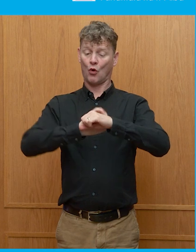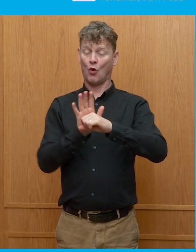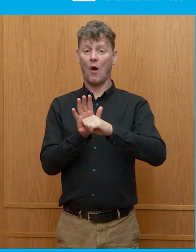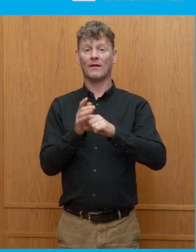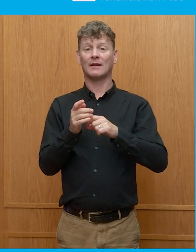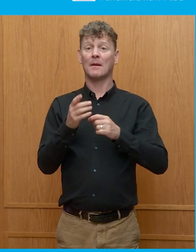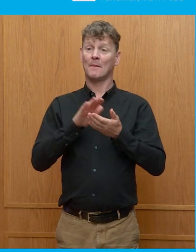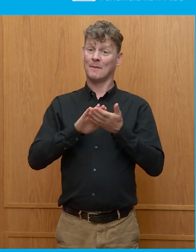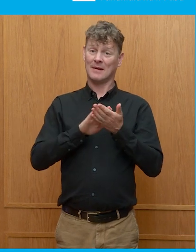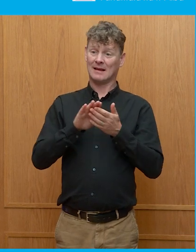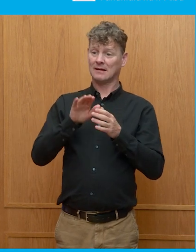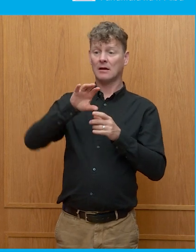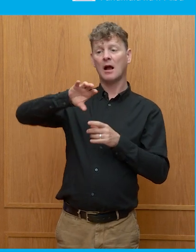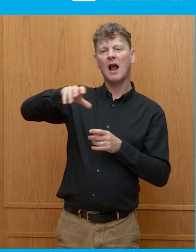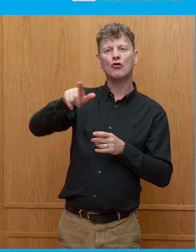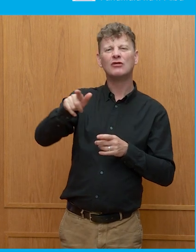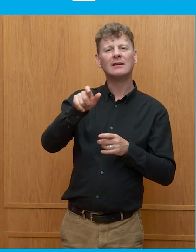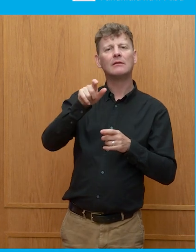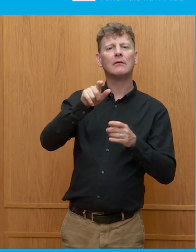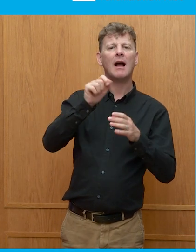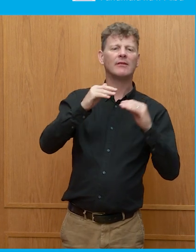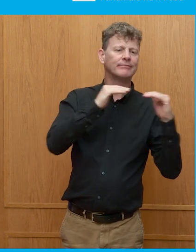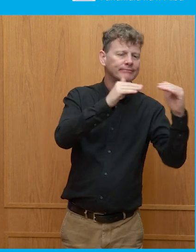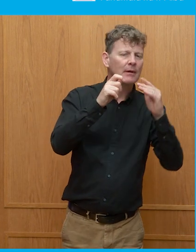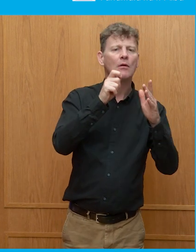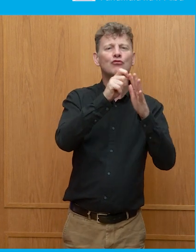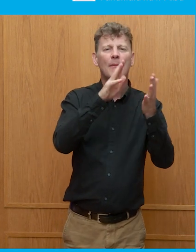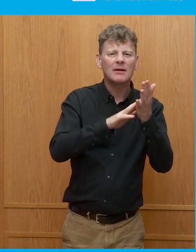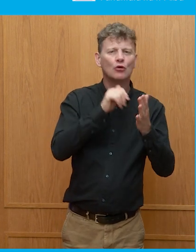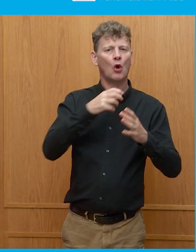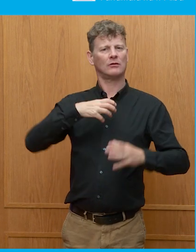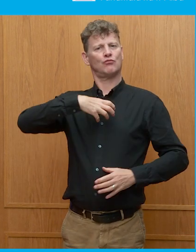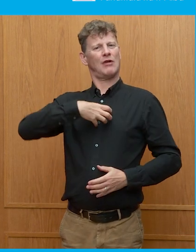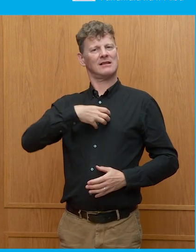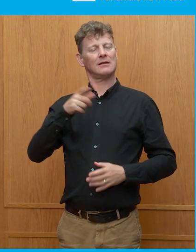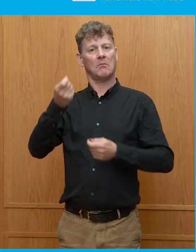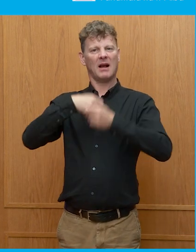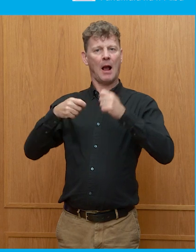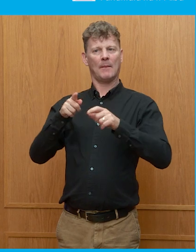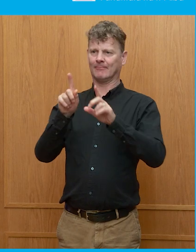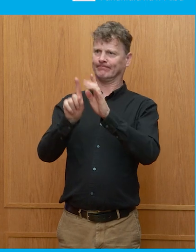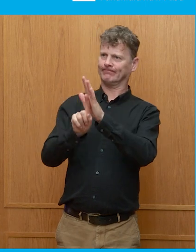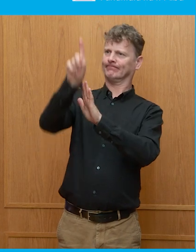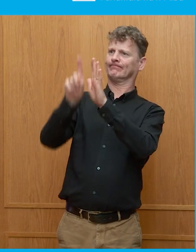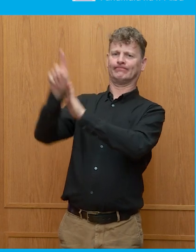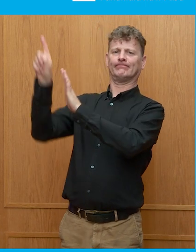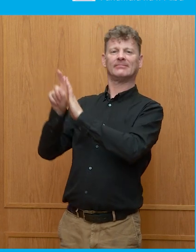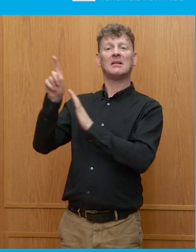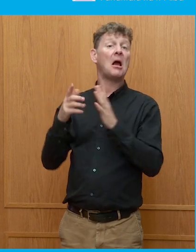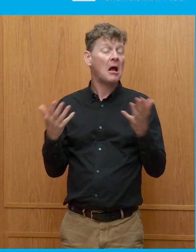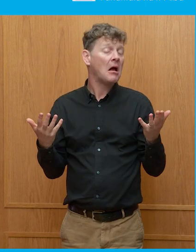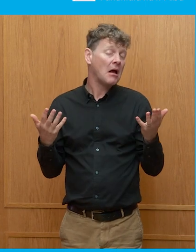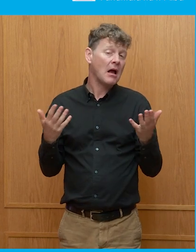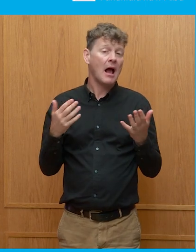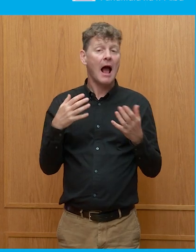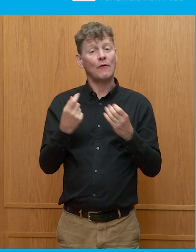places that maybe were not so? And I do think that global problems or universal problems require universal solutions. So there's this opportunity